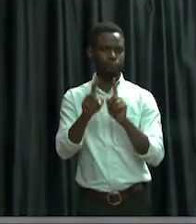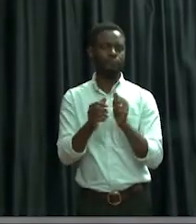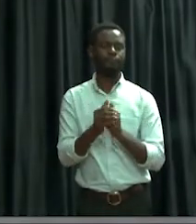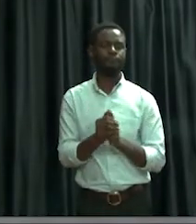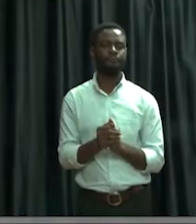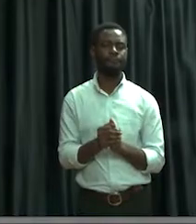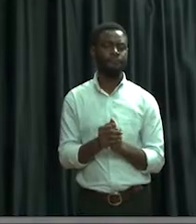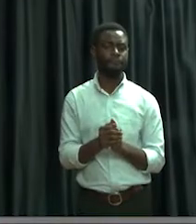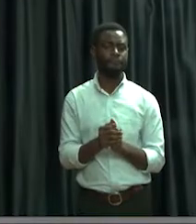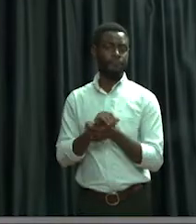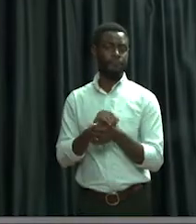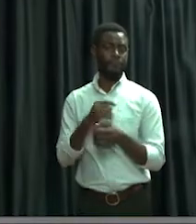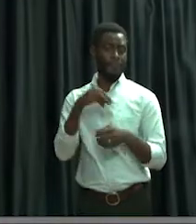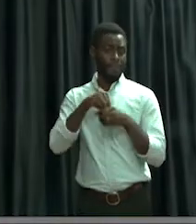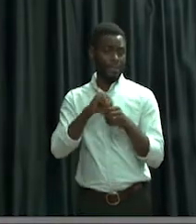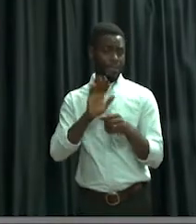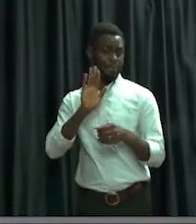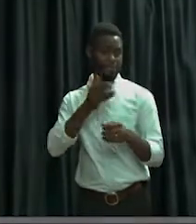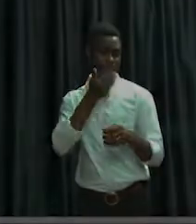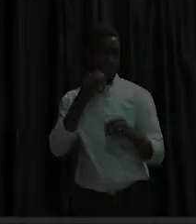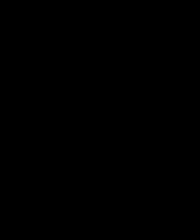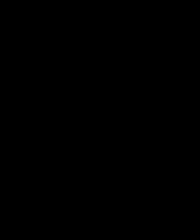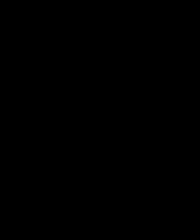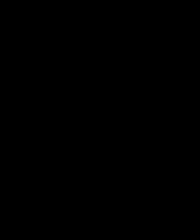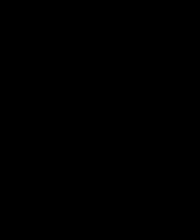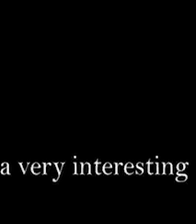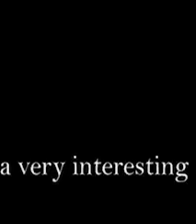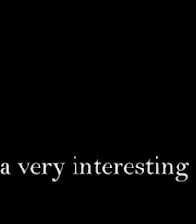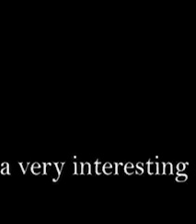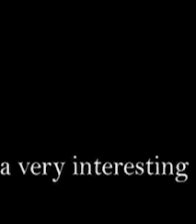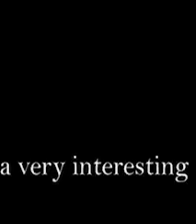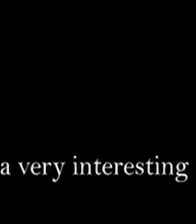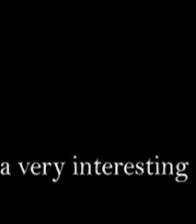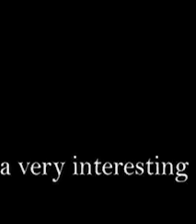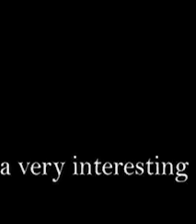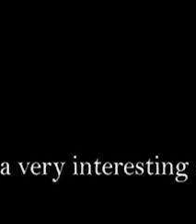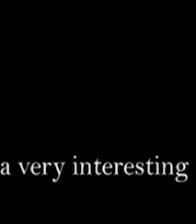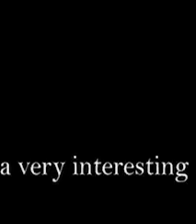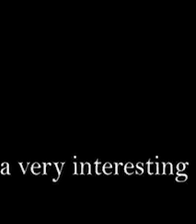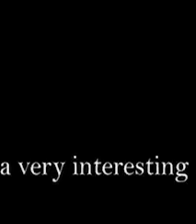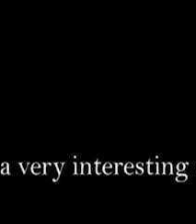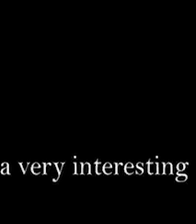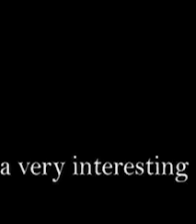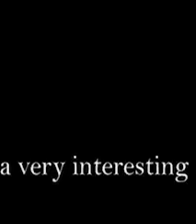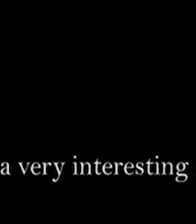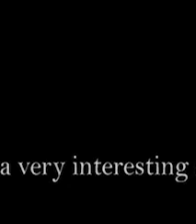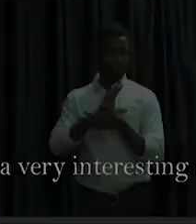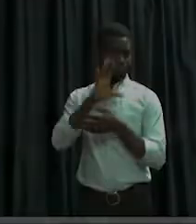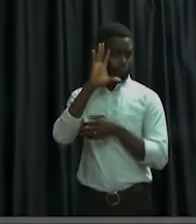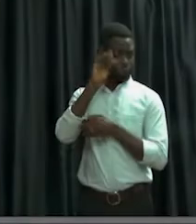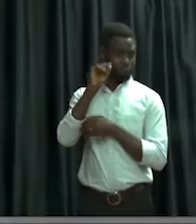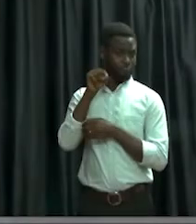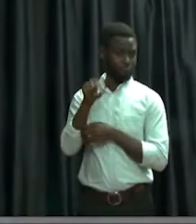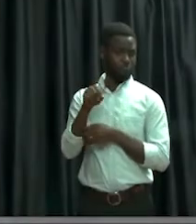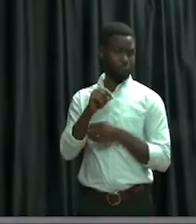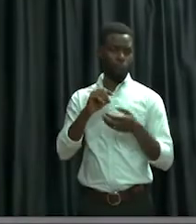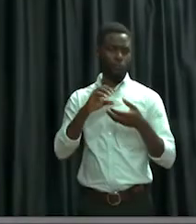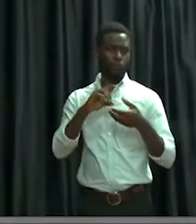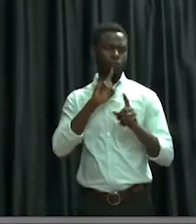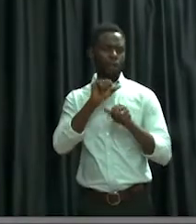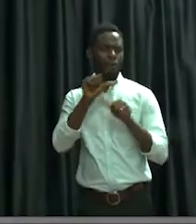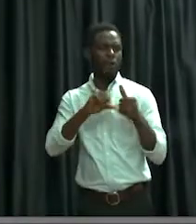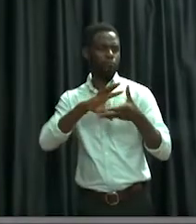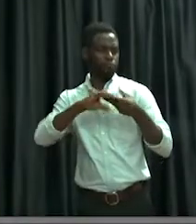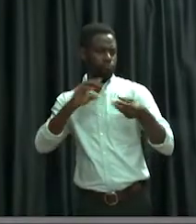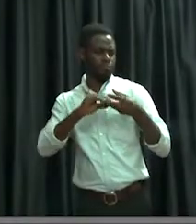inquiries. In his best-selling book, Who Moved My Cheese?, Dr. Spencer Johnson tells a very interesting story about